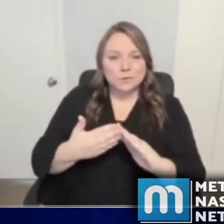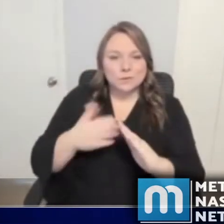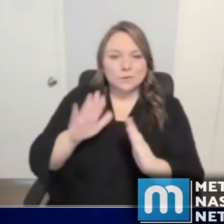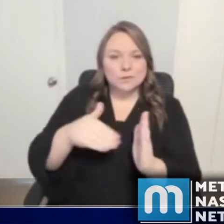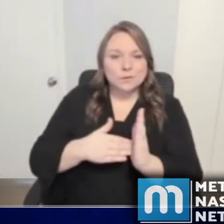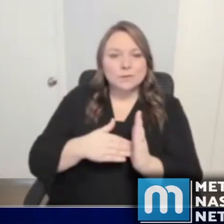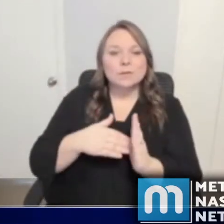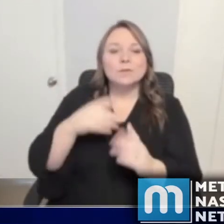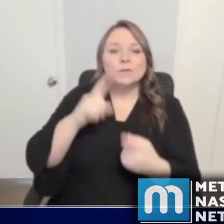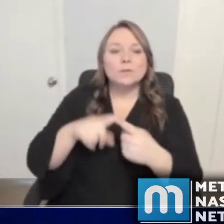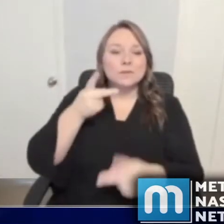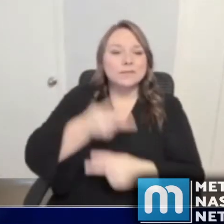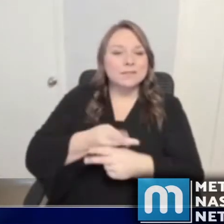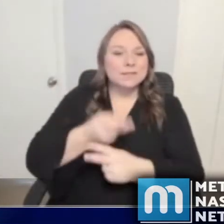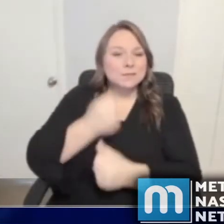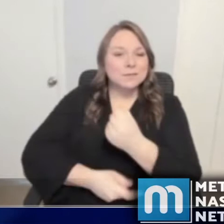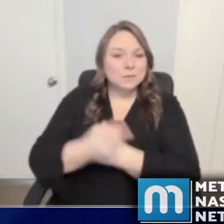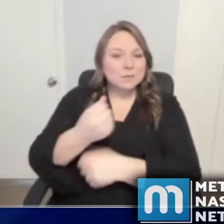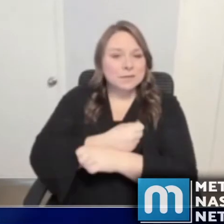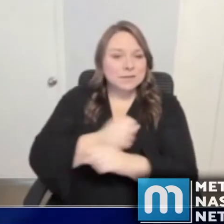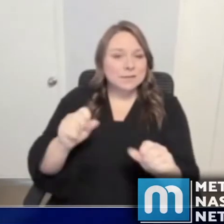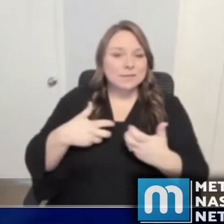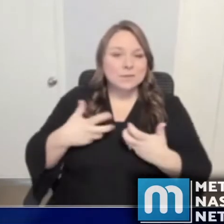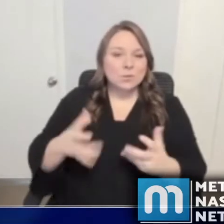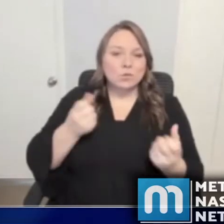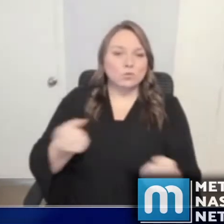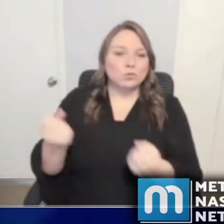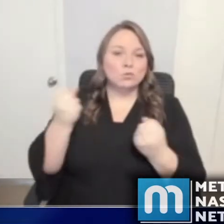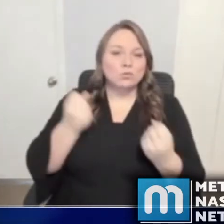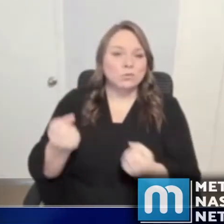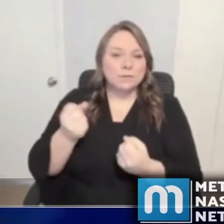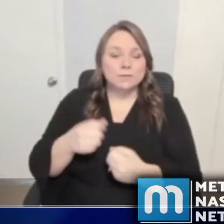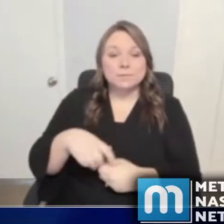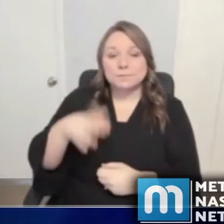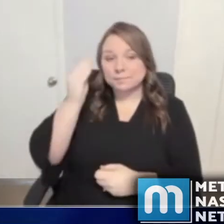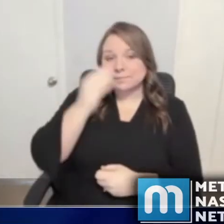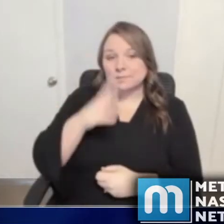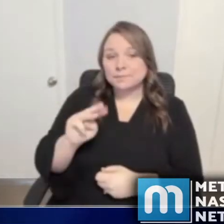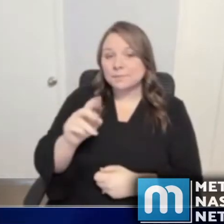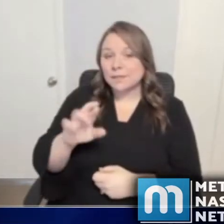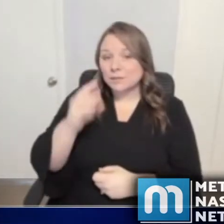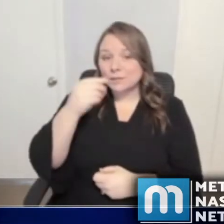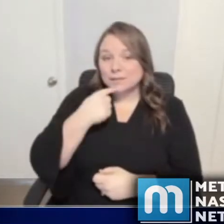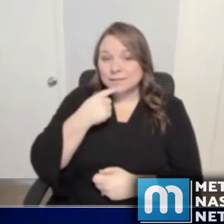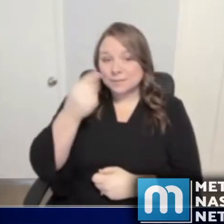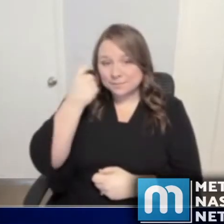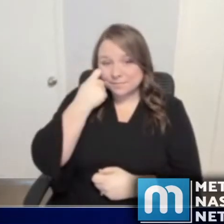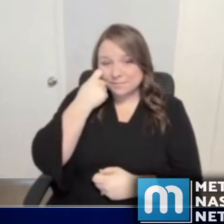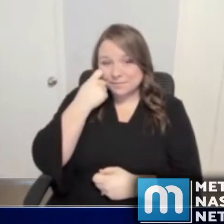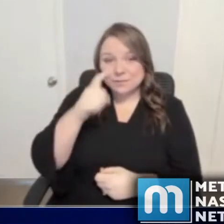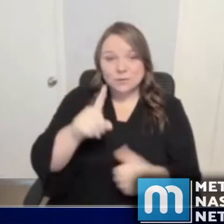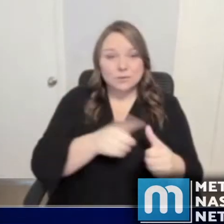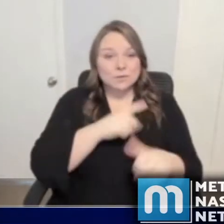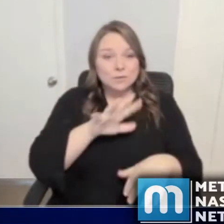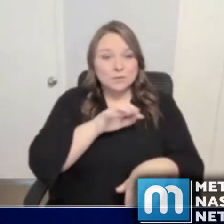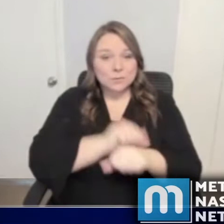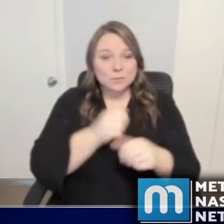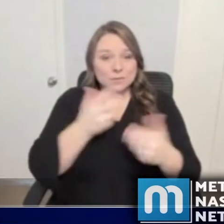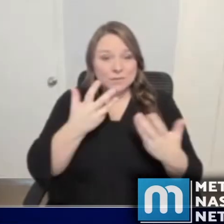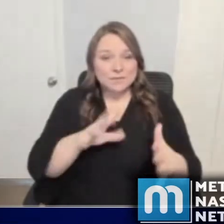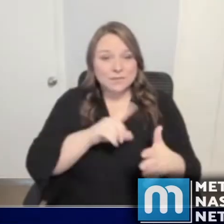safe and off the roads. Now, as the mayor noted, if your first appointment was canceled,